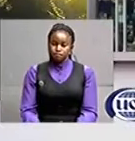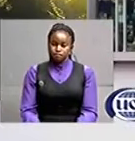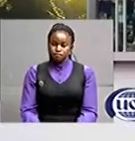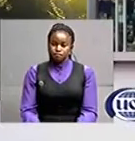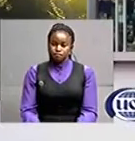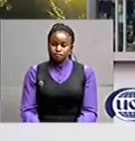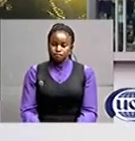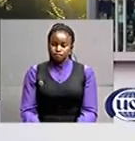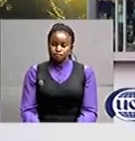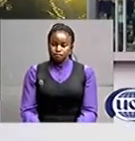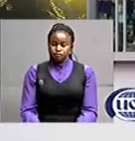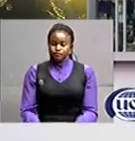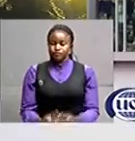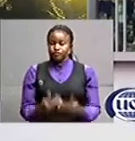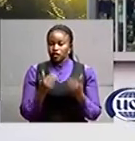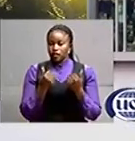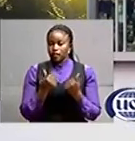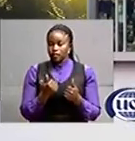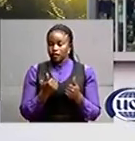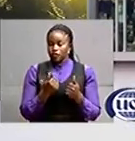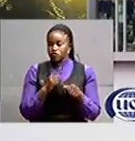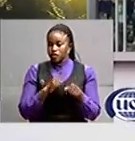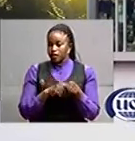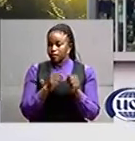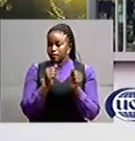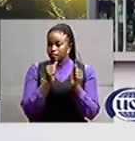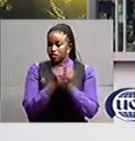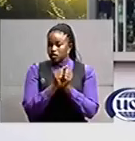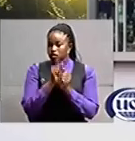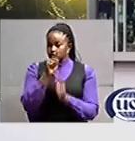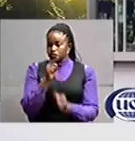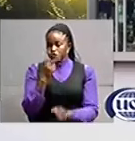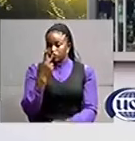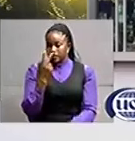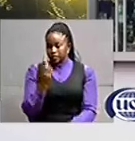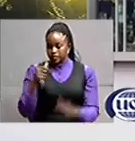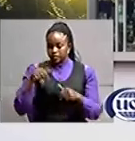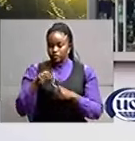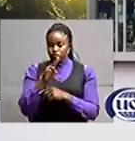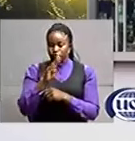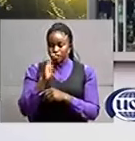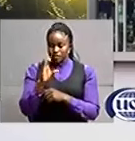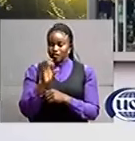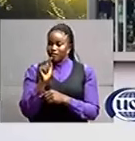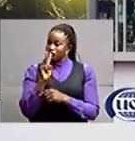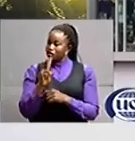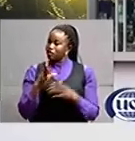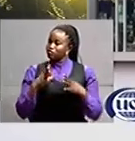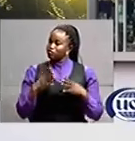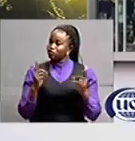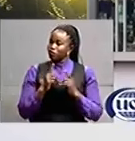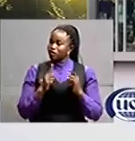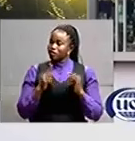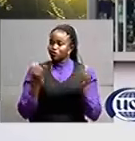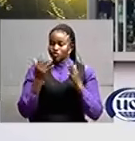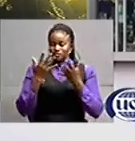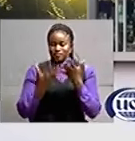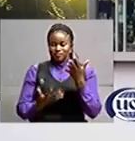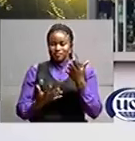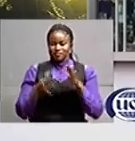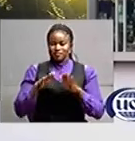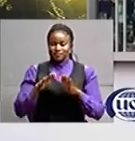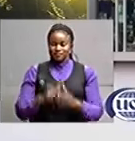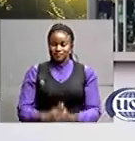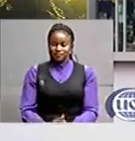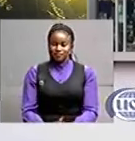it is coming to 26 minutes after 10 in the studios of ubc tv will now take a very short break but over time with much more stay with us